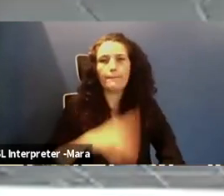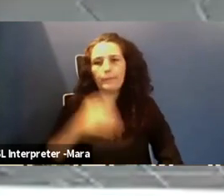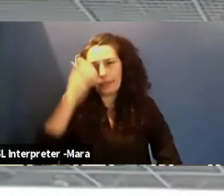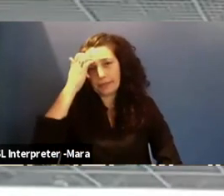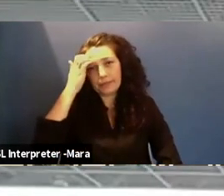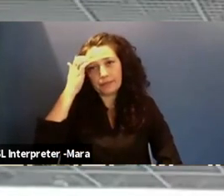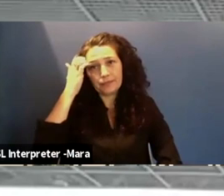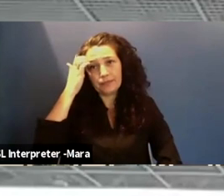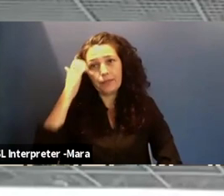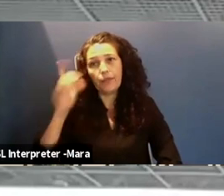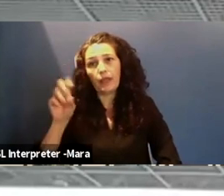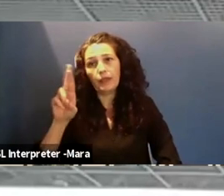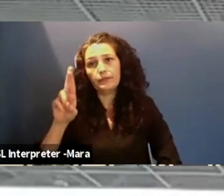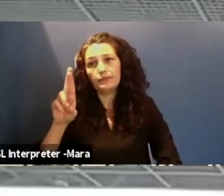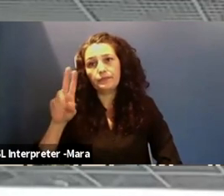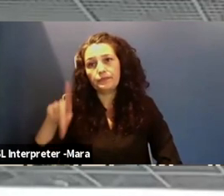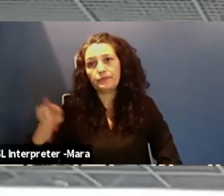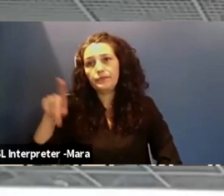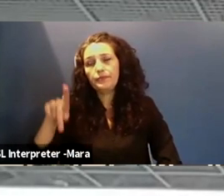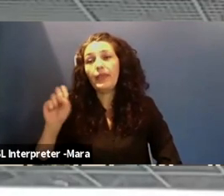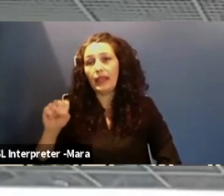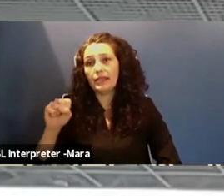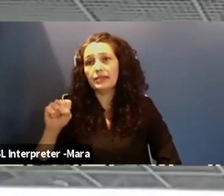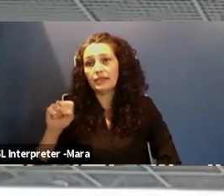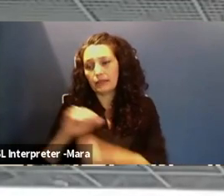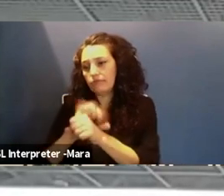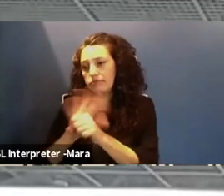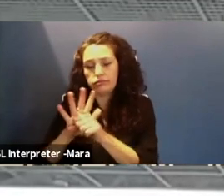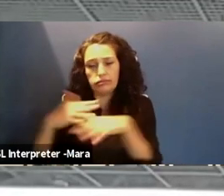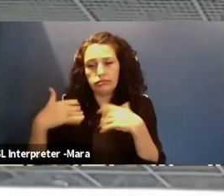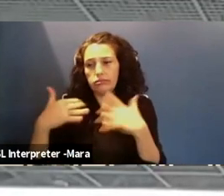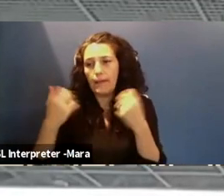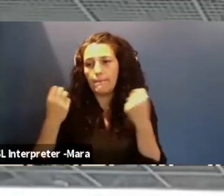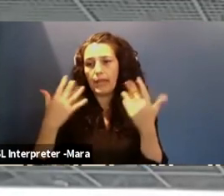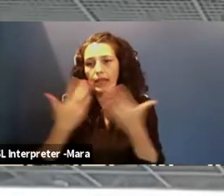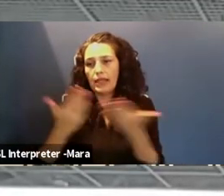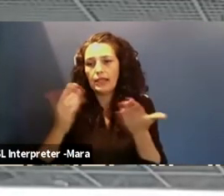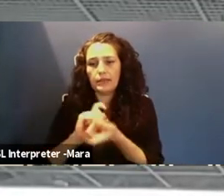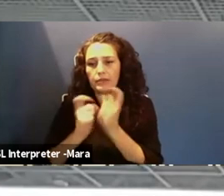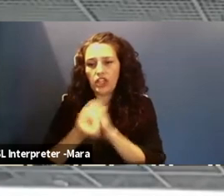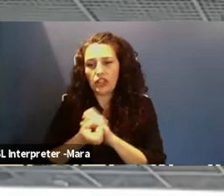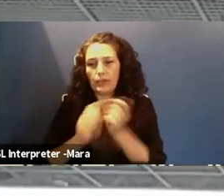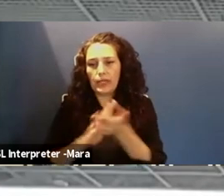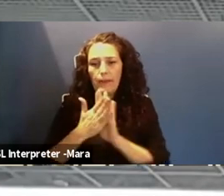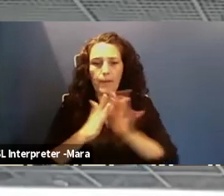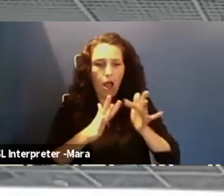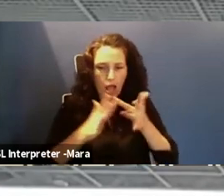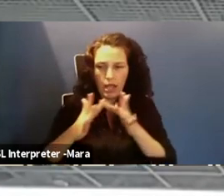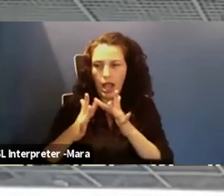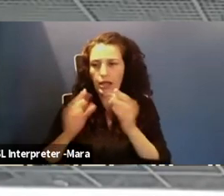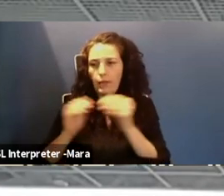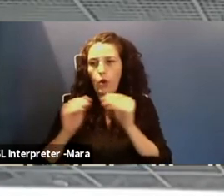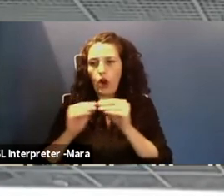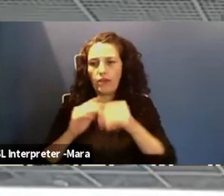Yeah. The pandemic has moved so many things like this virtual in so many things online. Um, when I,